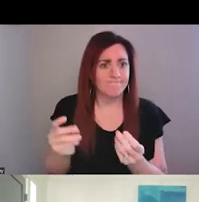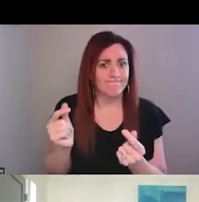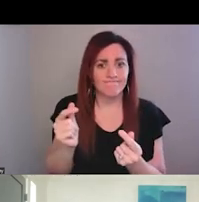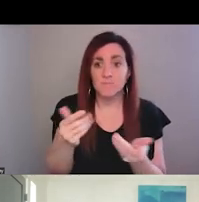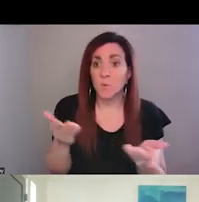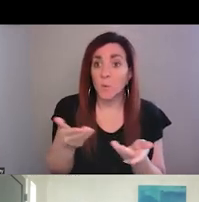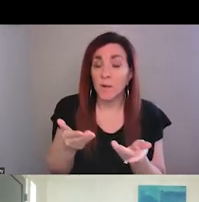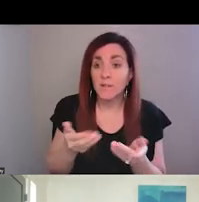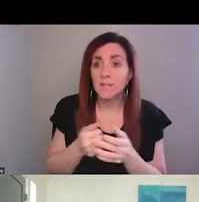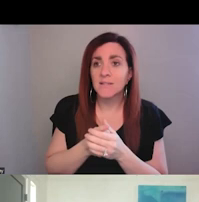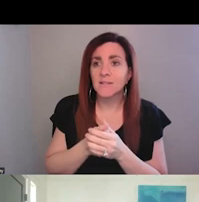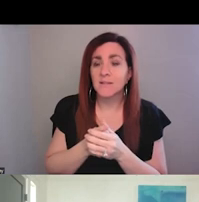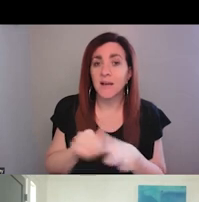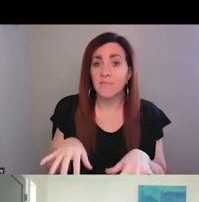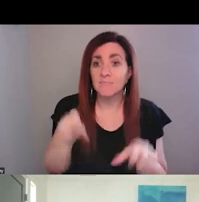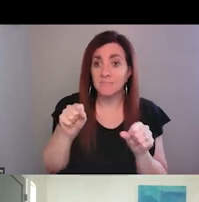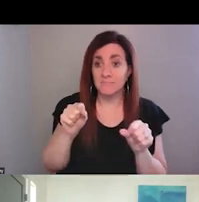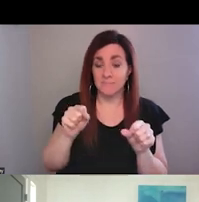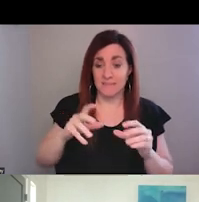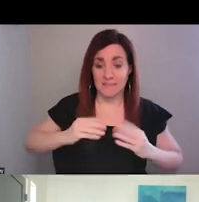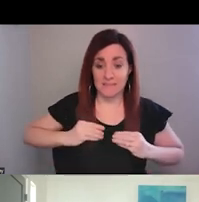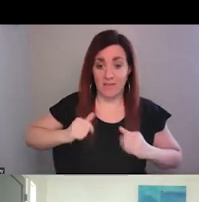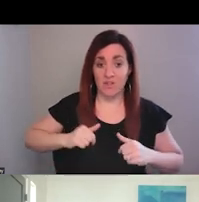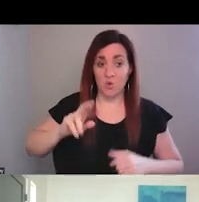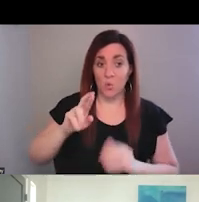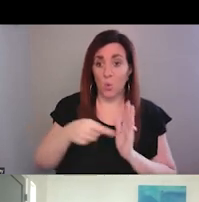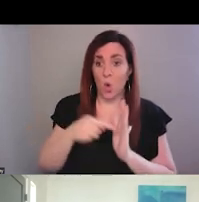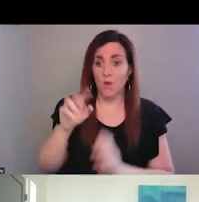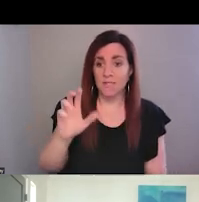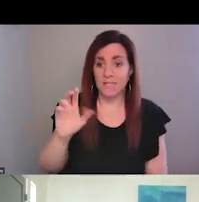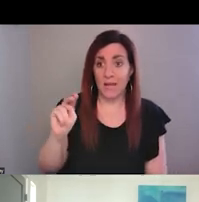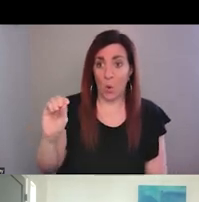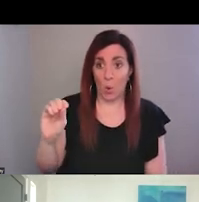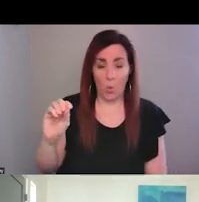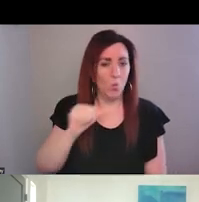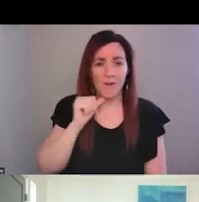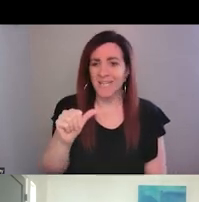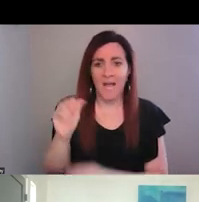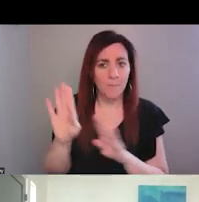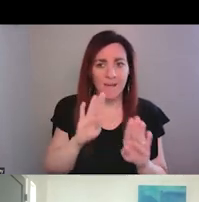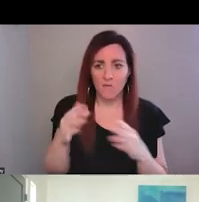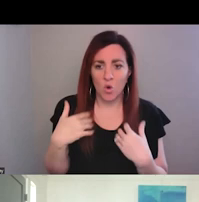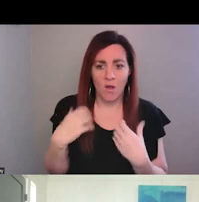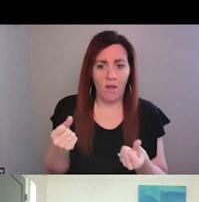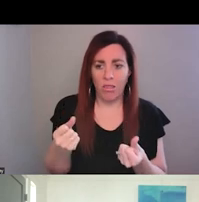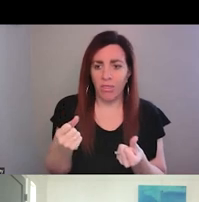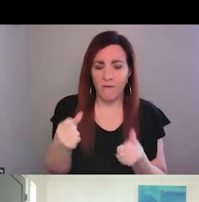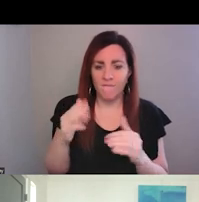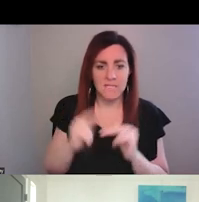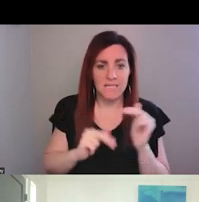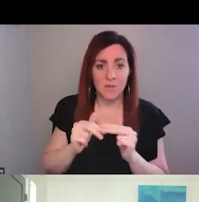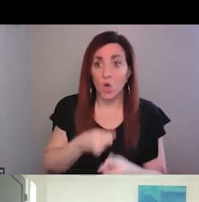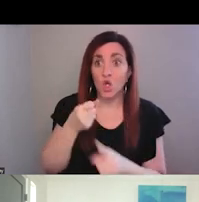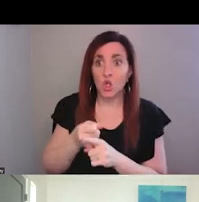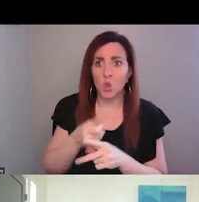um, when I took this role as CNO is that we are not a behavioral health facility. We're an acute care hospital. So